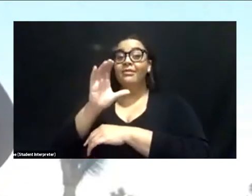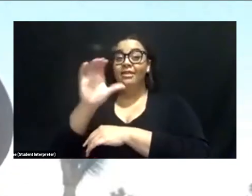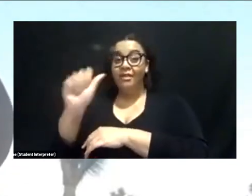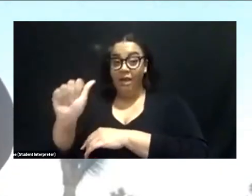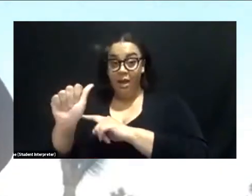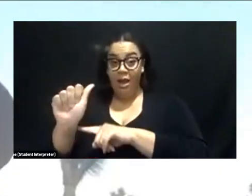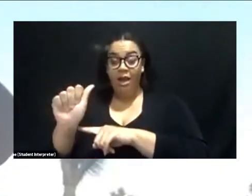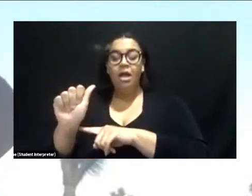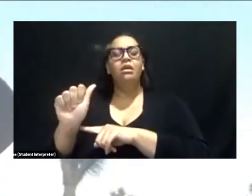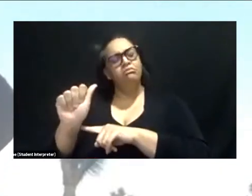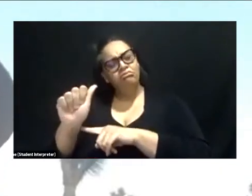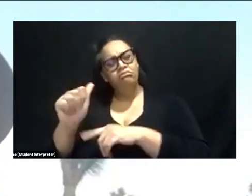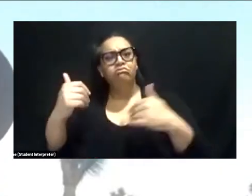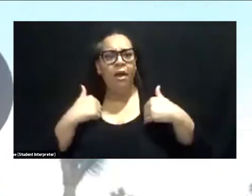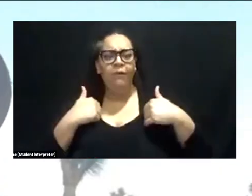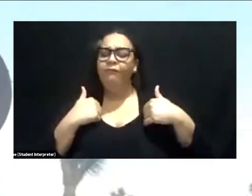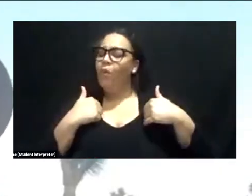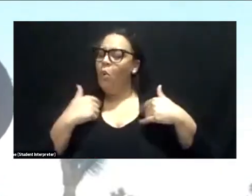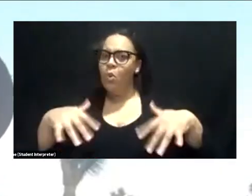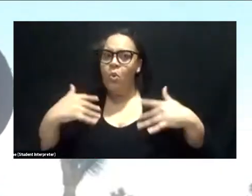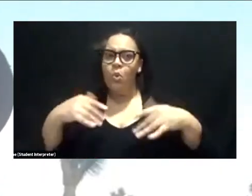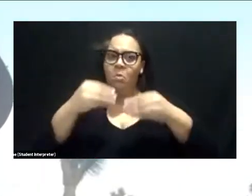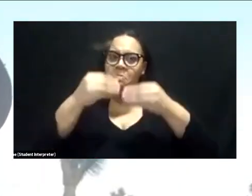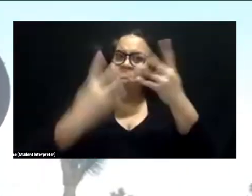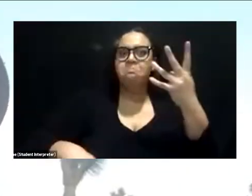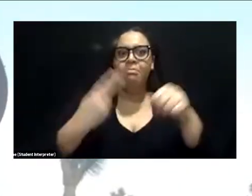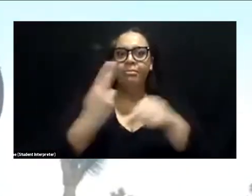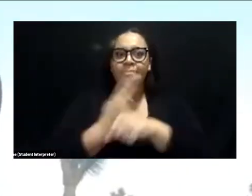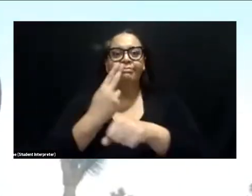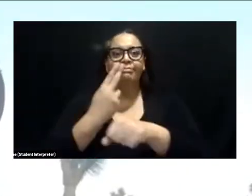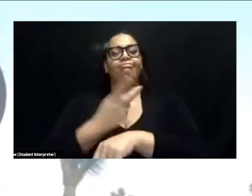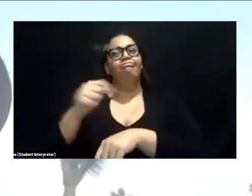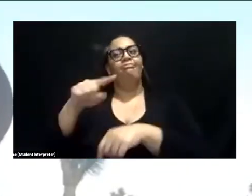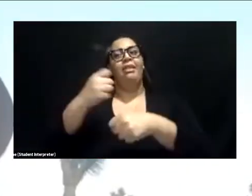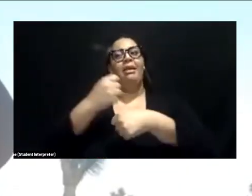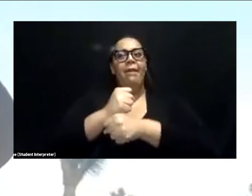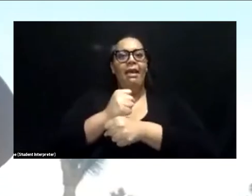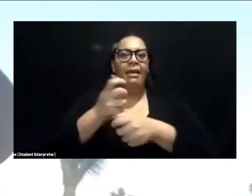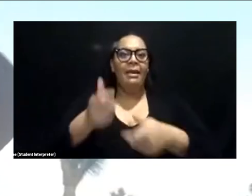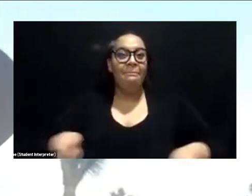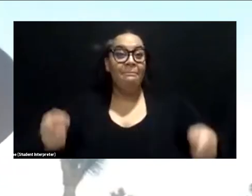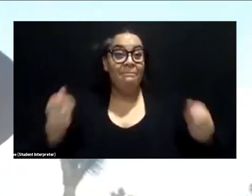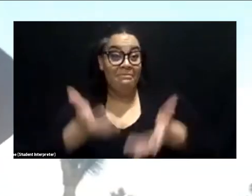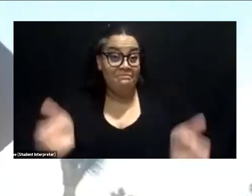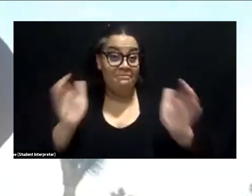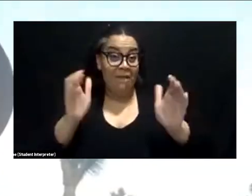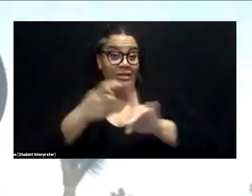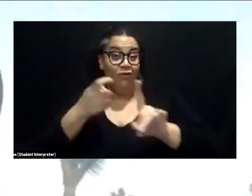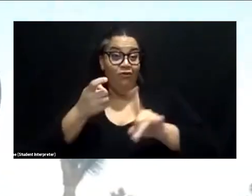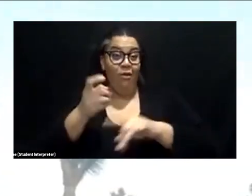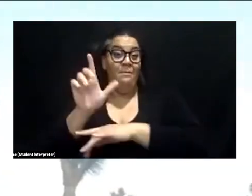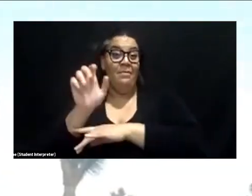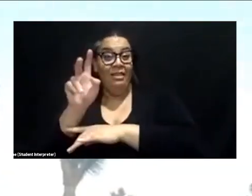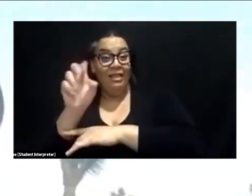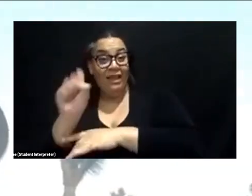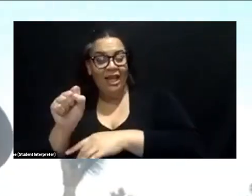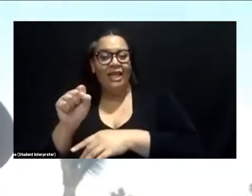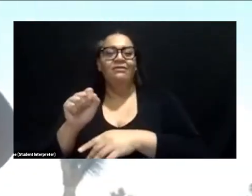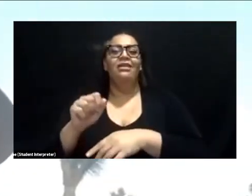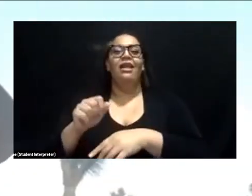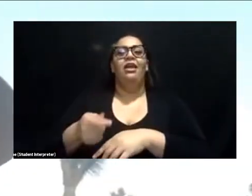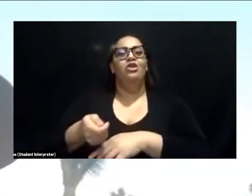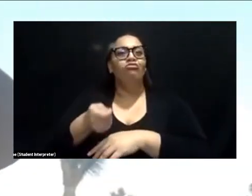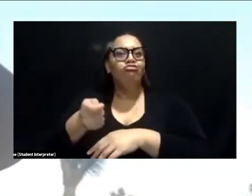has a ton of uses. They make baskets out of the leaves. Um, they fry the flowers and eat them. The